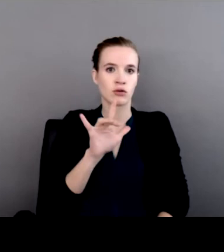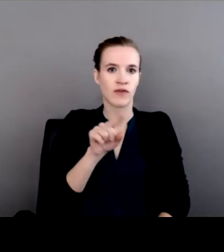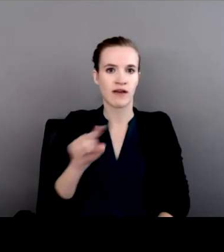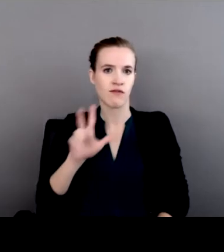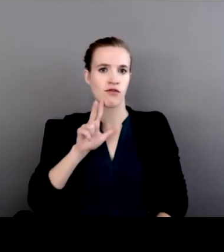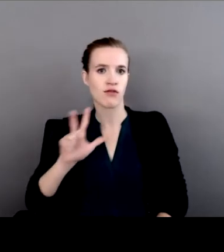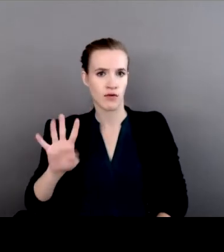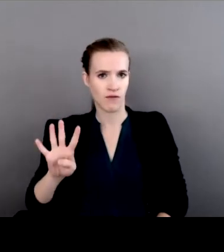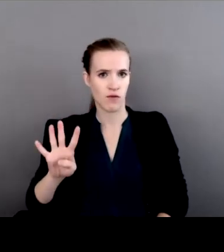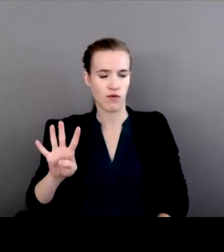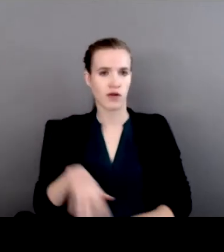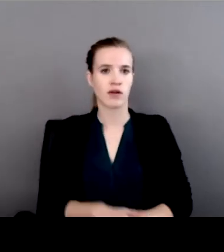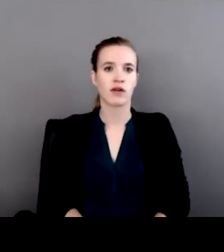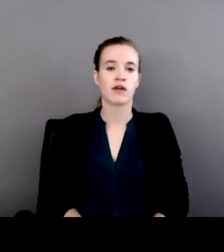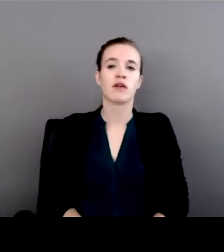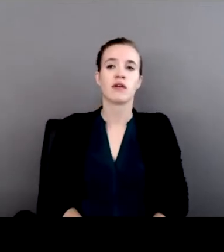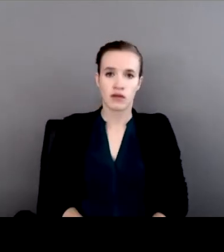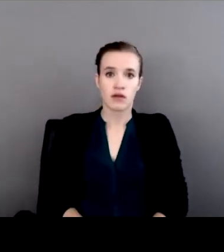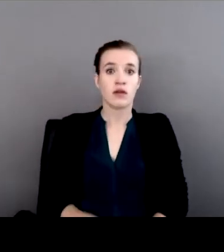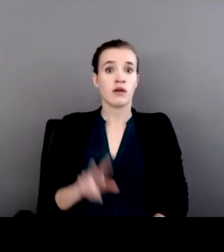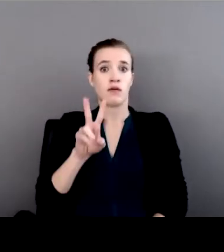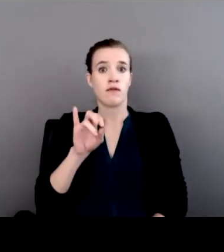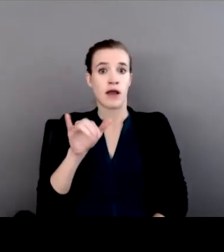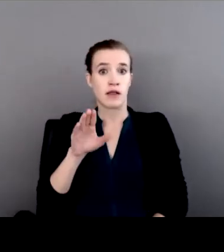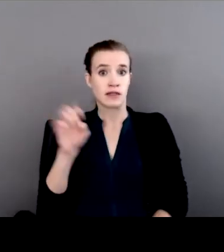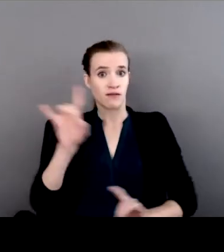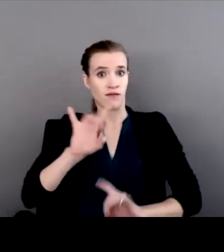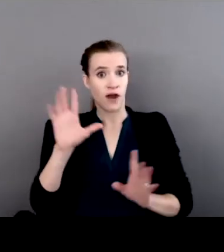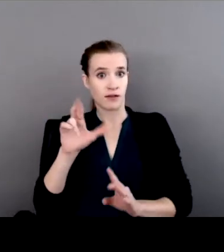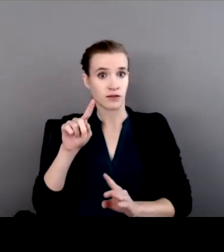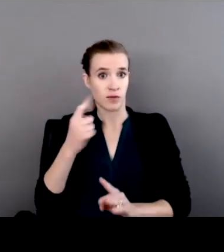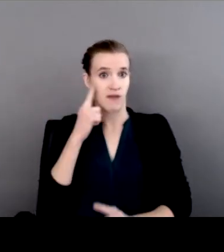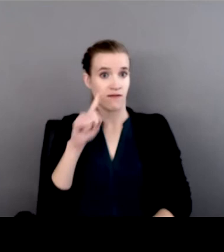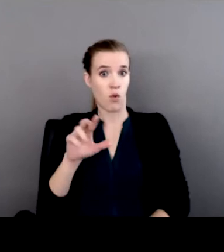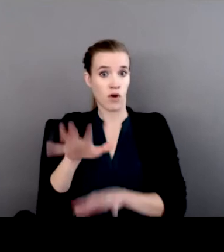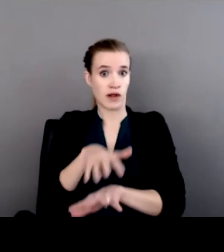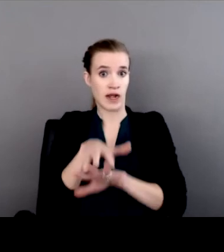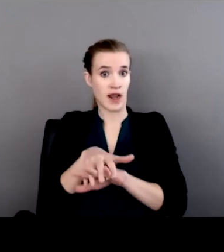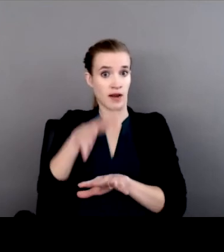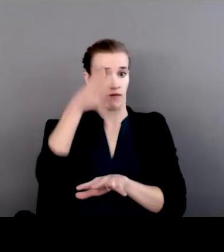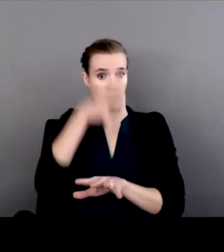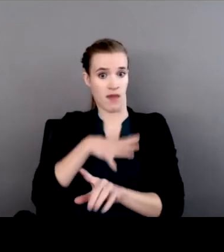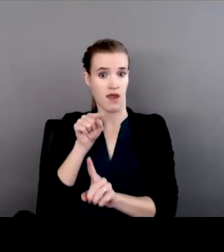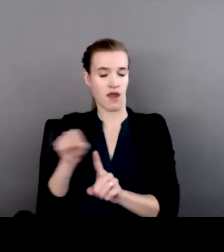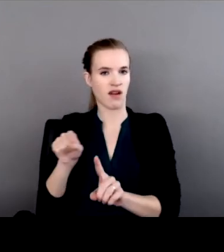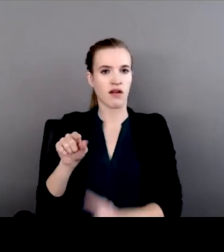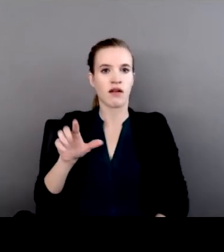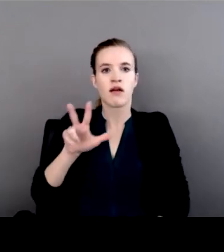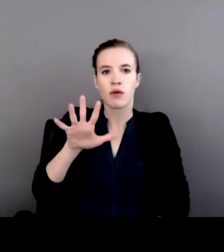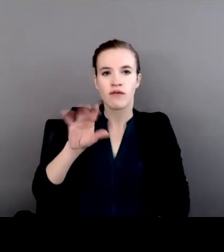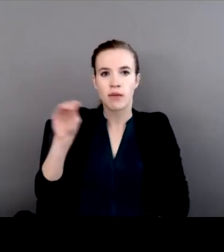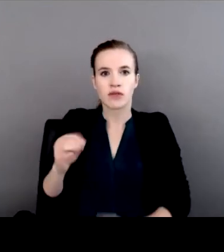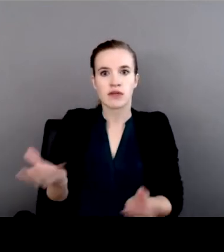And that the violence rate among native men is 30% more likely than non-Hispanic